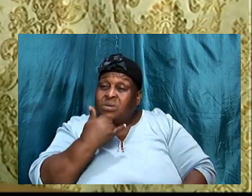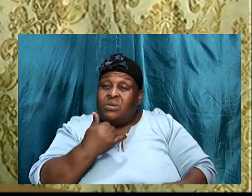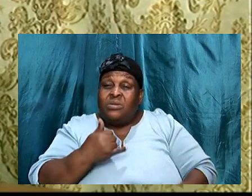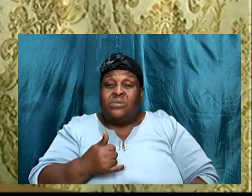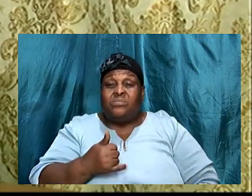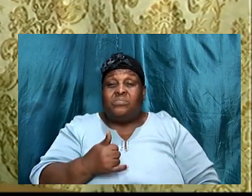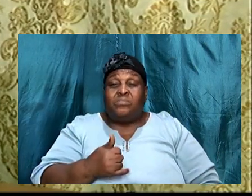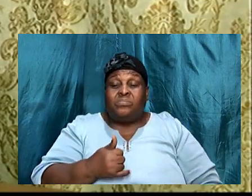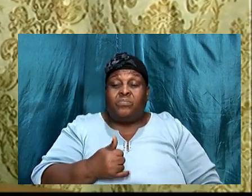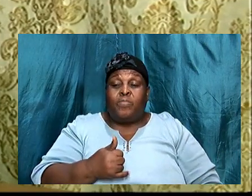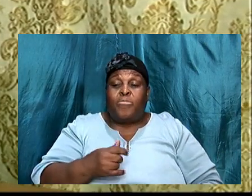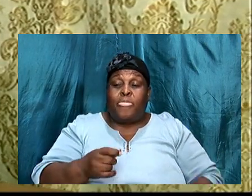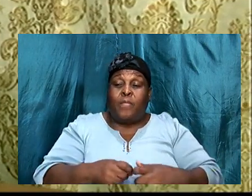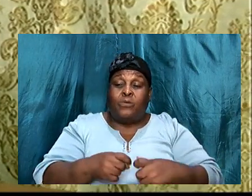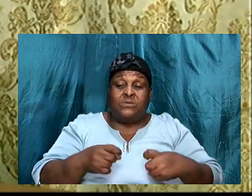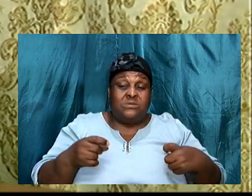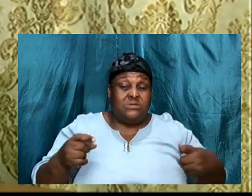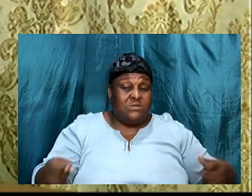was a sin,